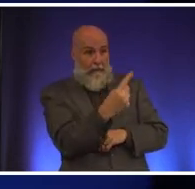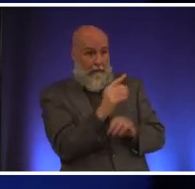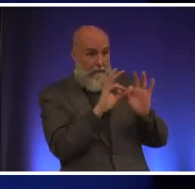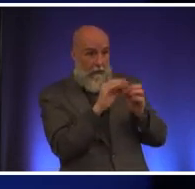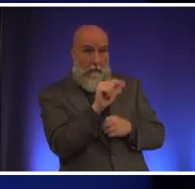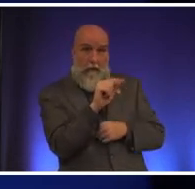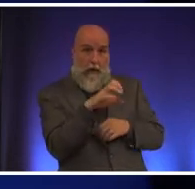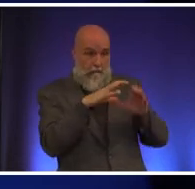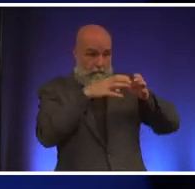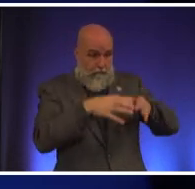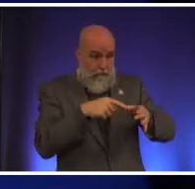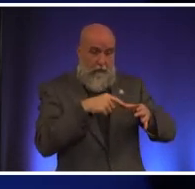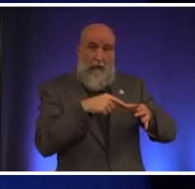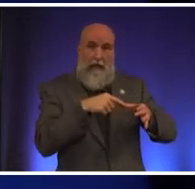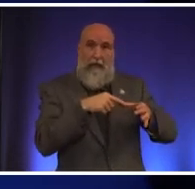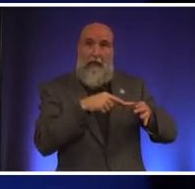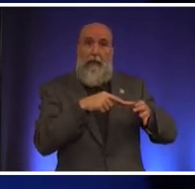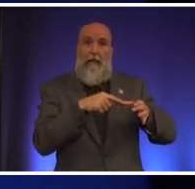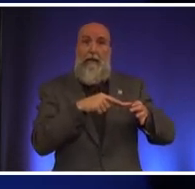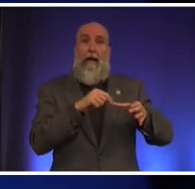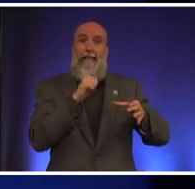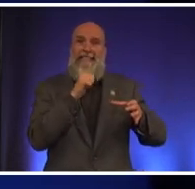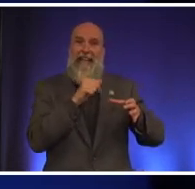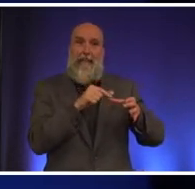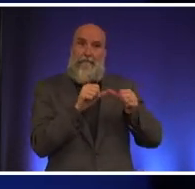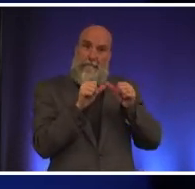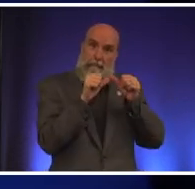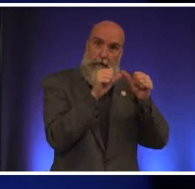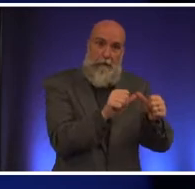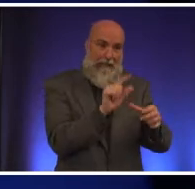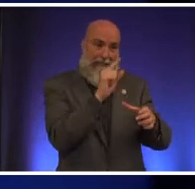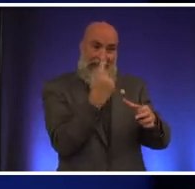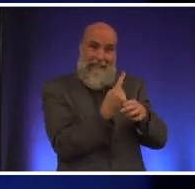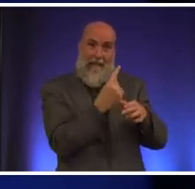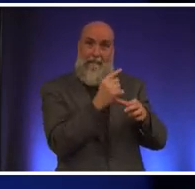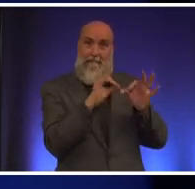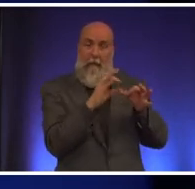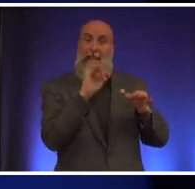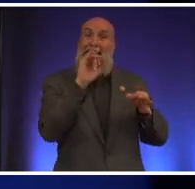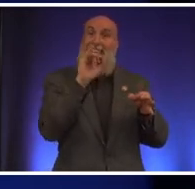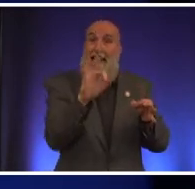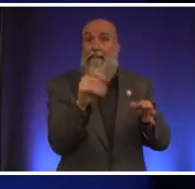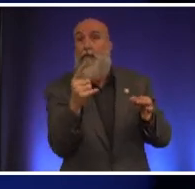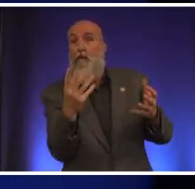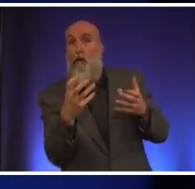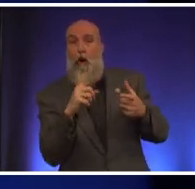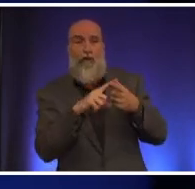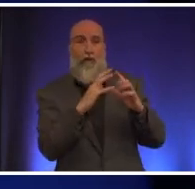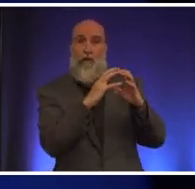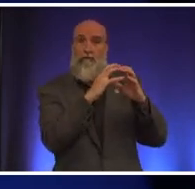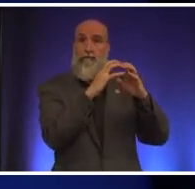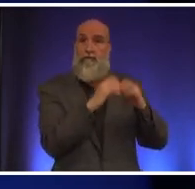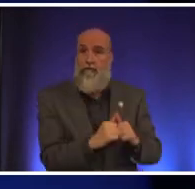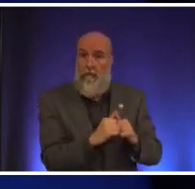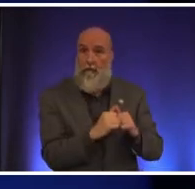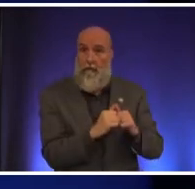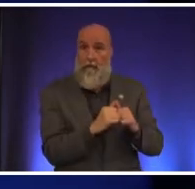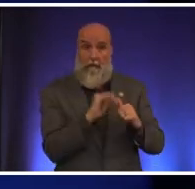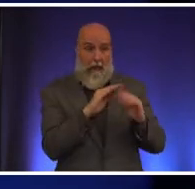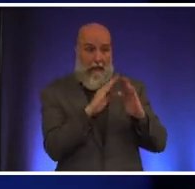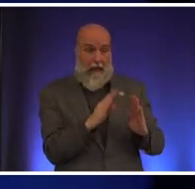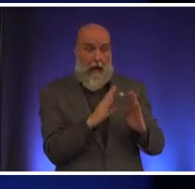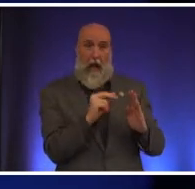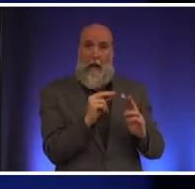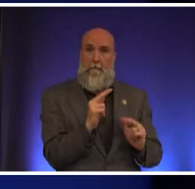lot it doesn't stay single single family if you want to for example knock down the house that was there and